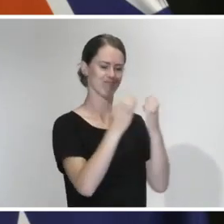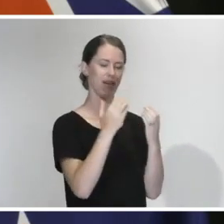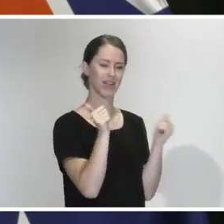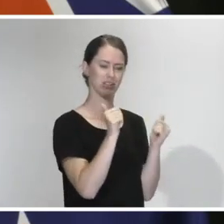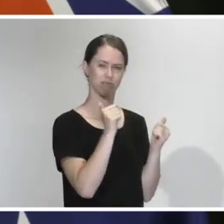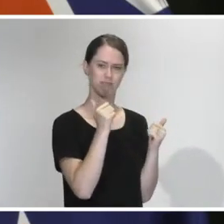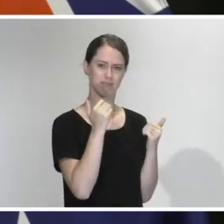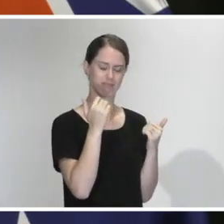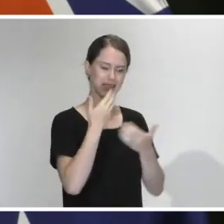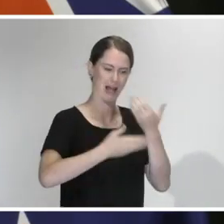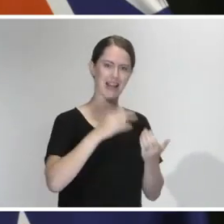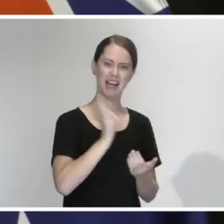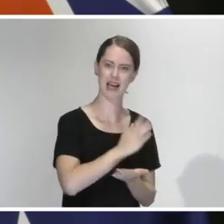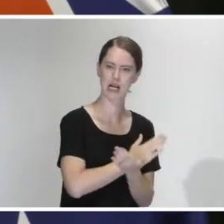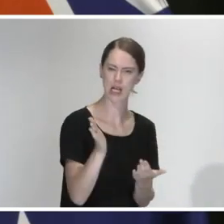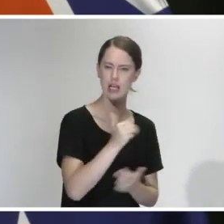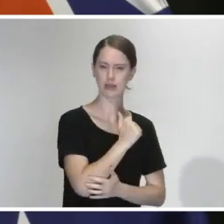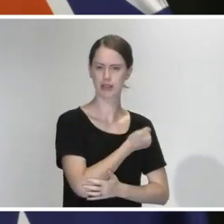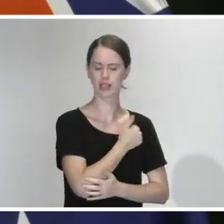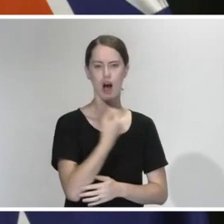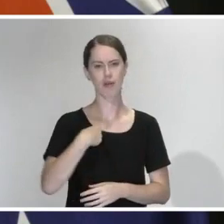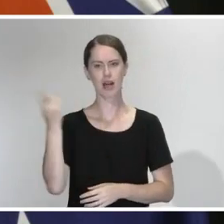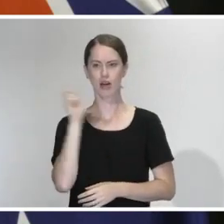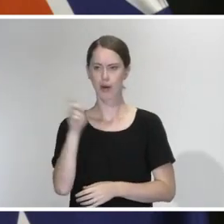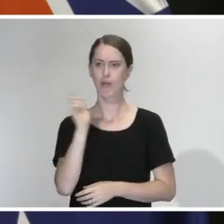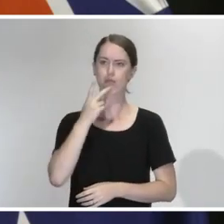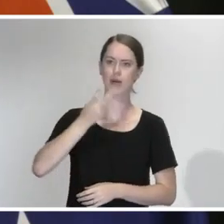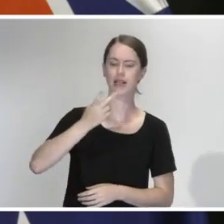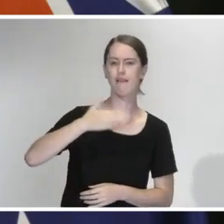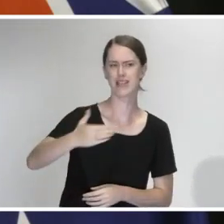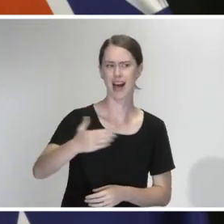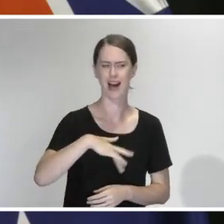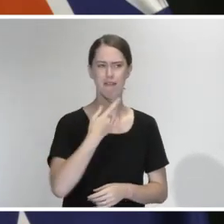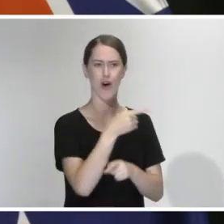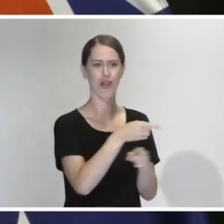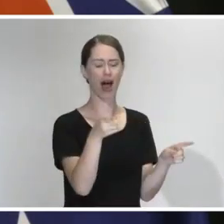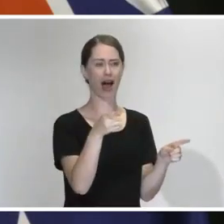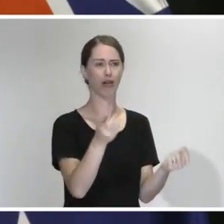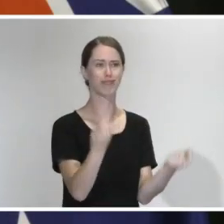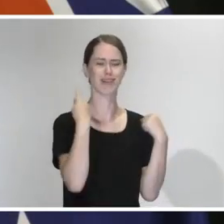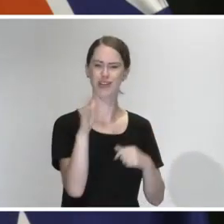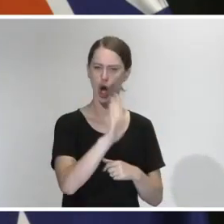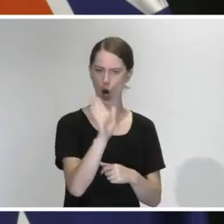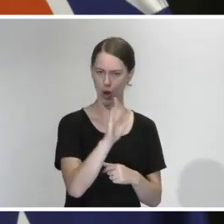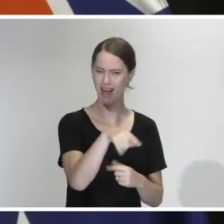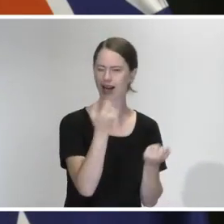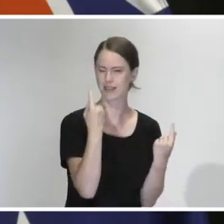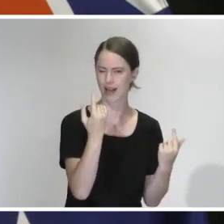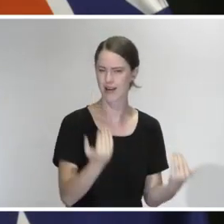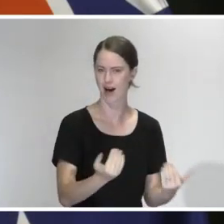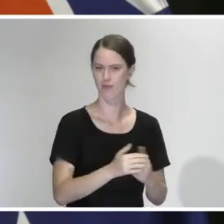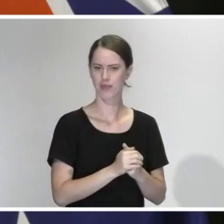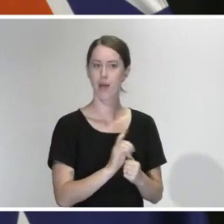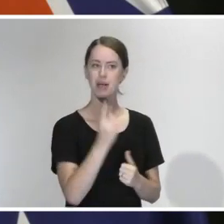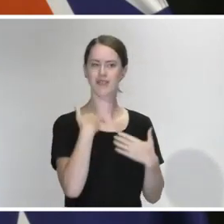what our expectations are. I've been up here repeating them daily. I don't think that's been lost on anyone. It is certainly not lost